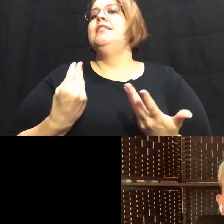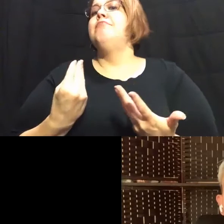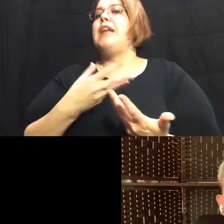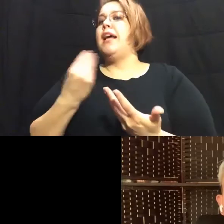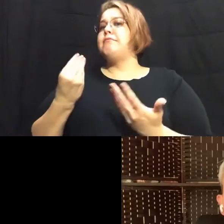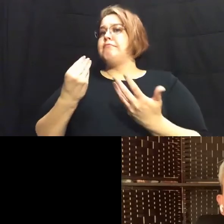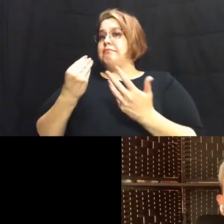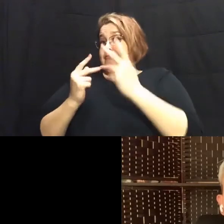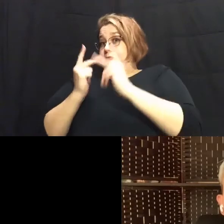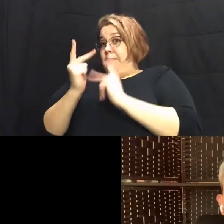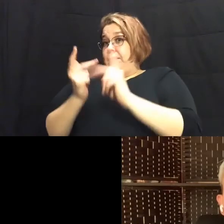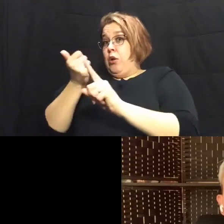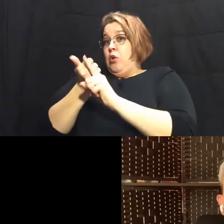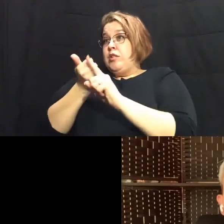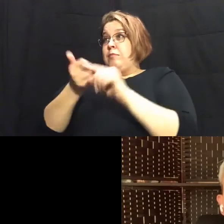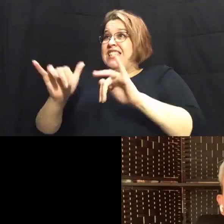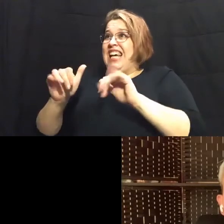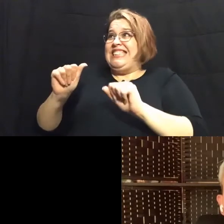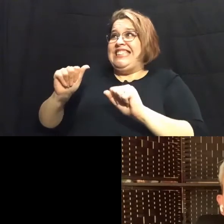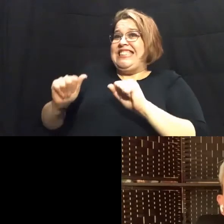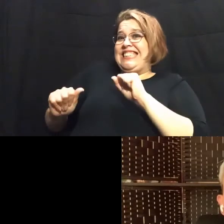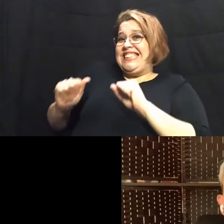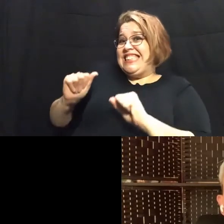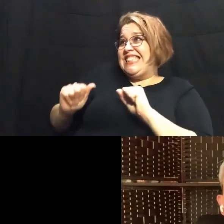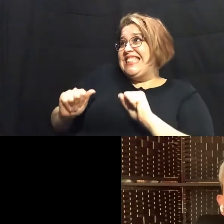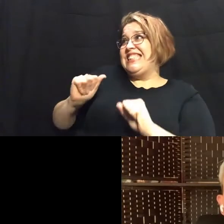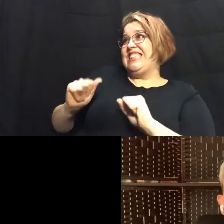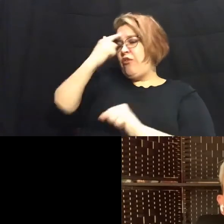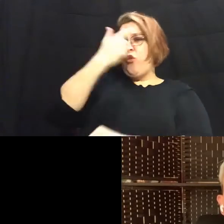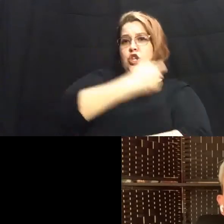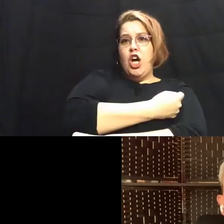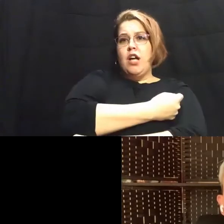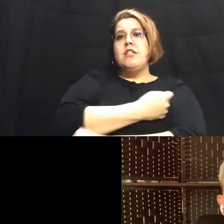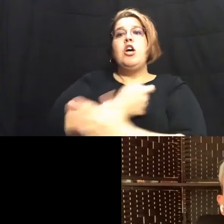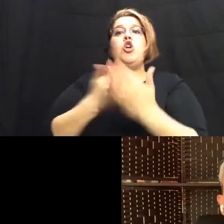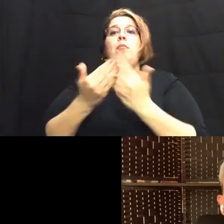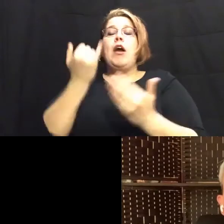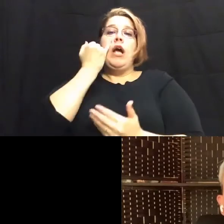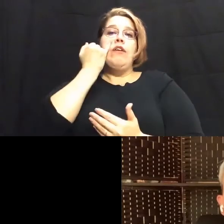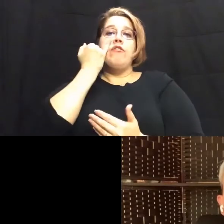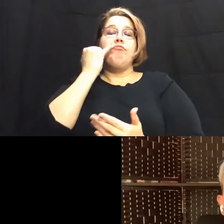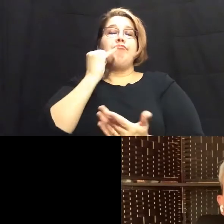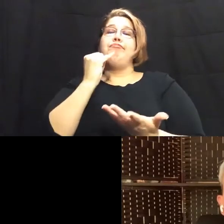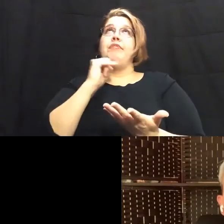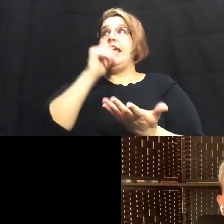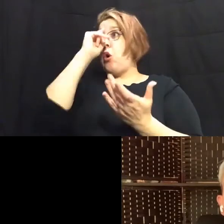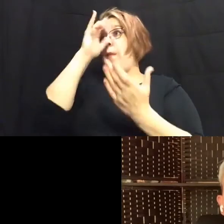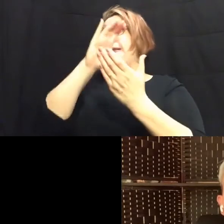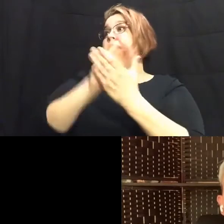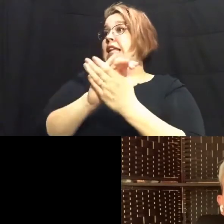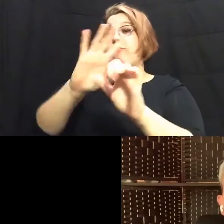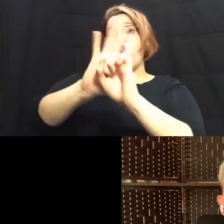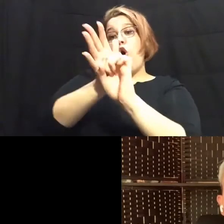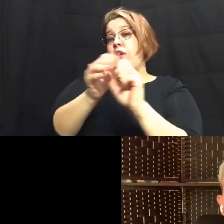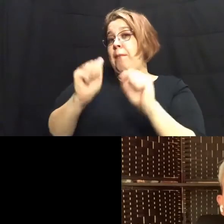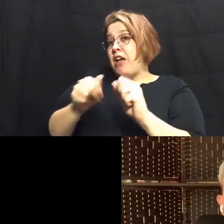who remain reluctant um whether it's because they don't believe covid can kill